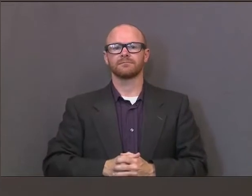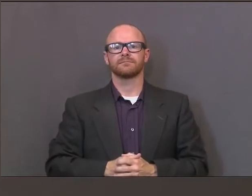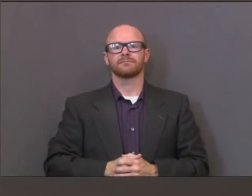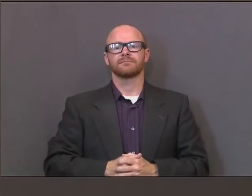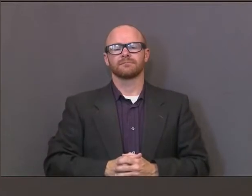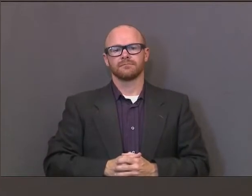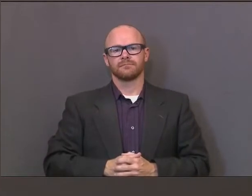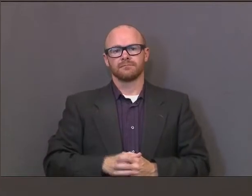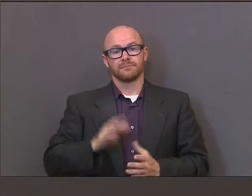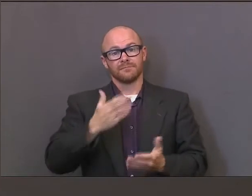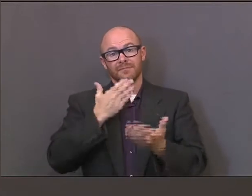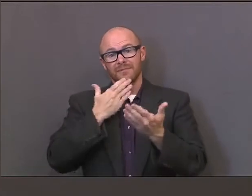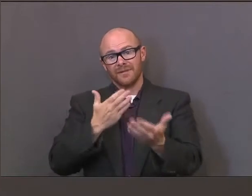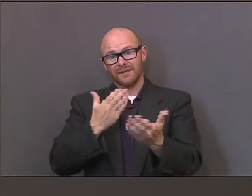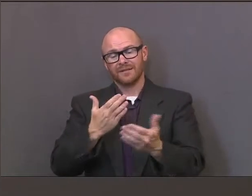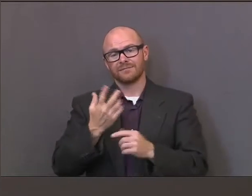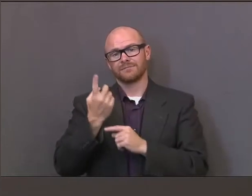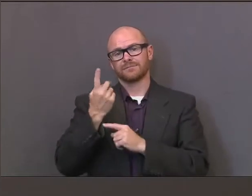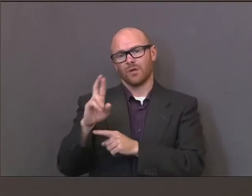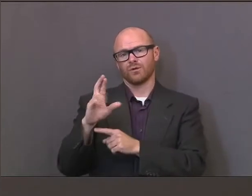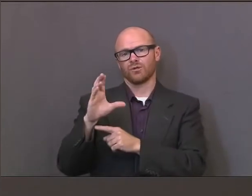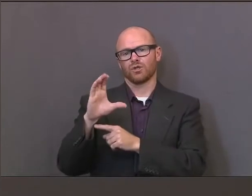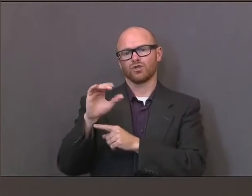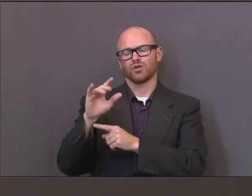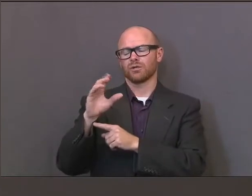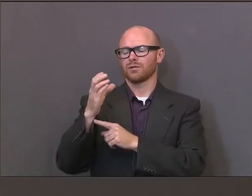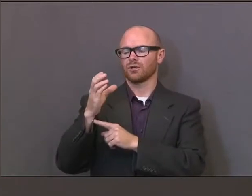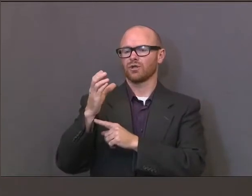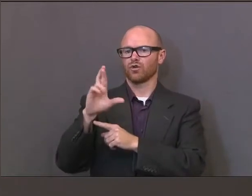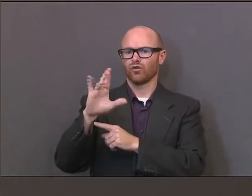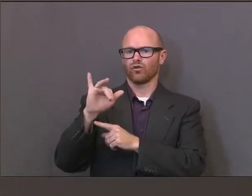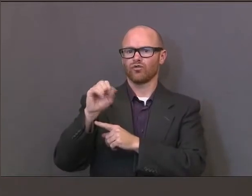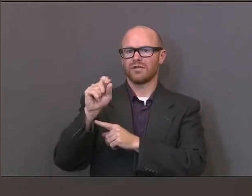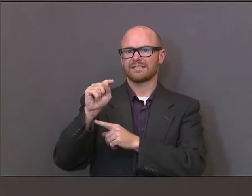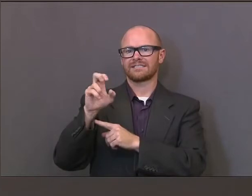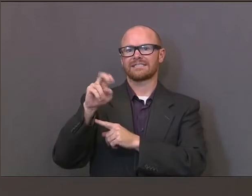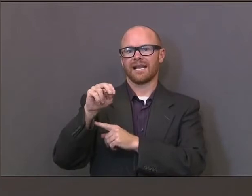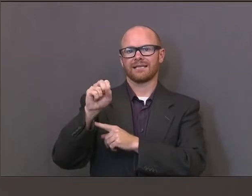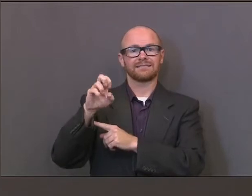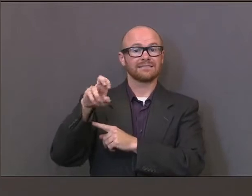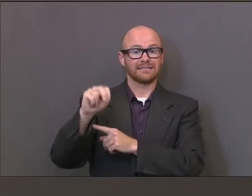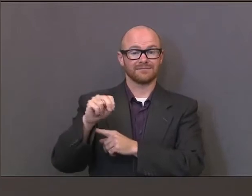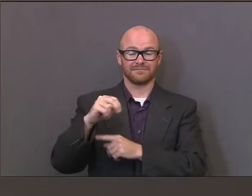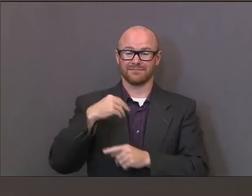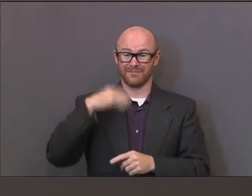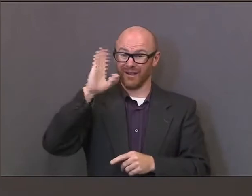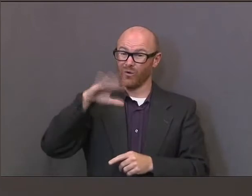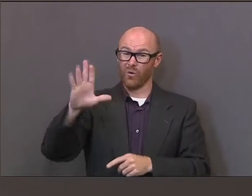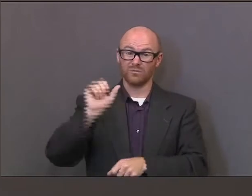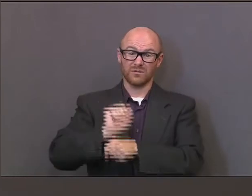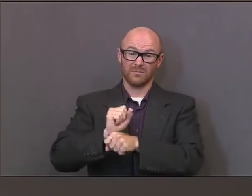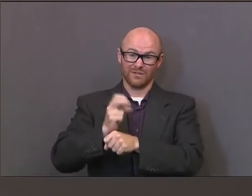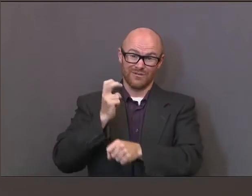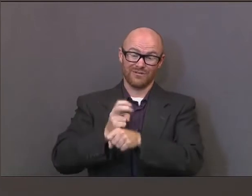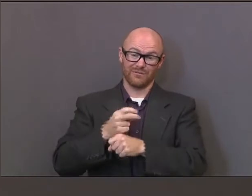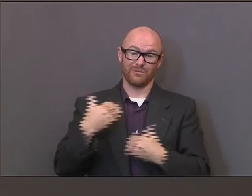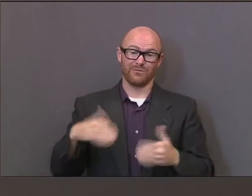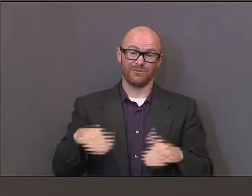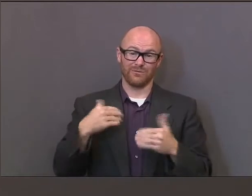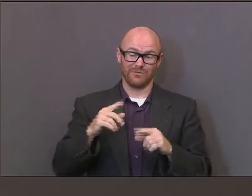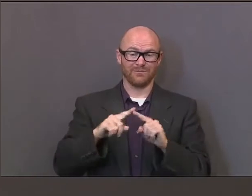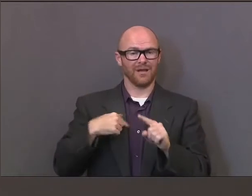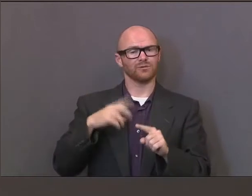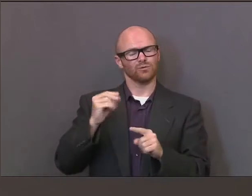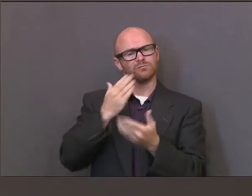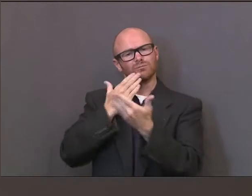Thank you, Dr. Christensen. We appreciate your work. It's not an easy assignment, but we appreciate the work of you and your